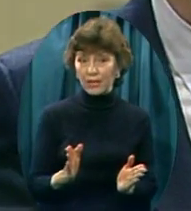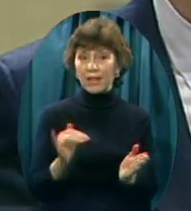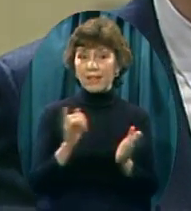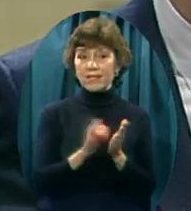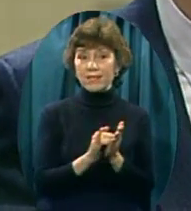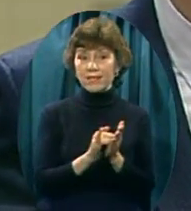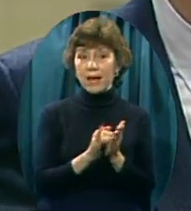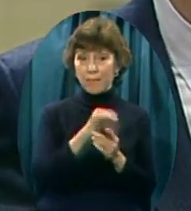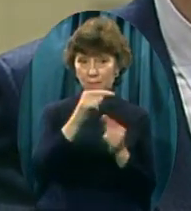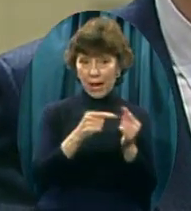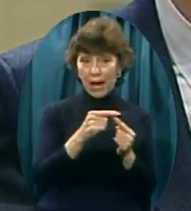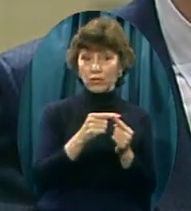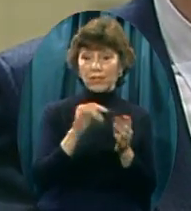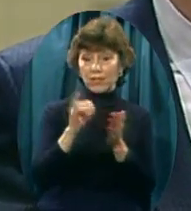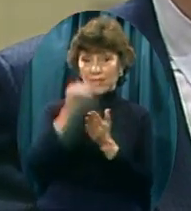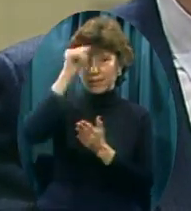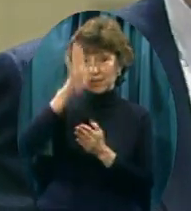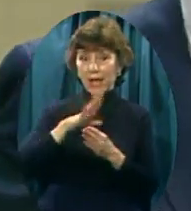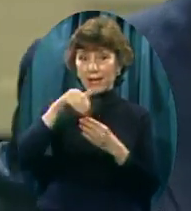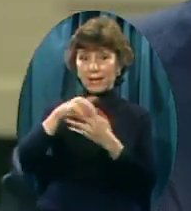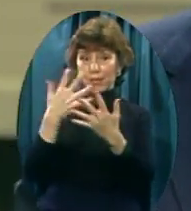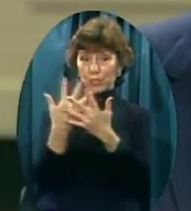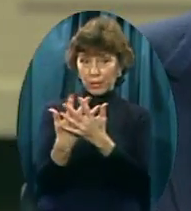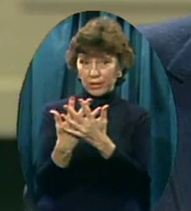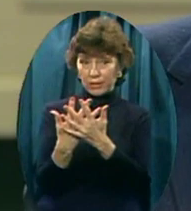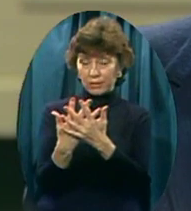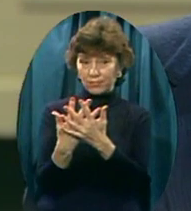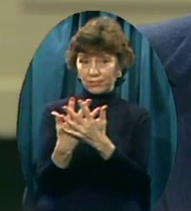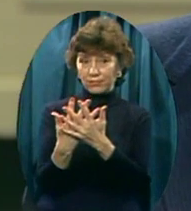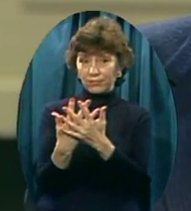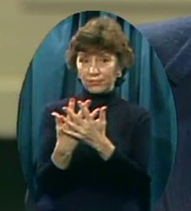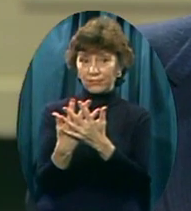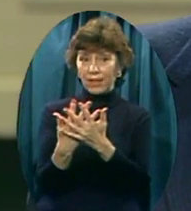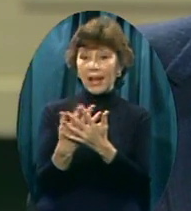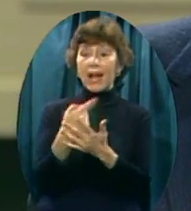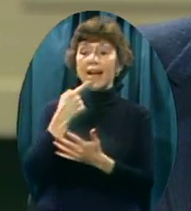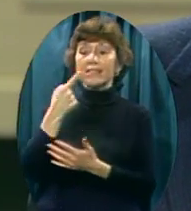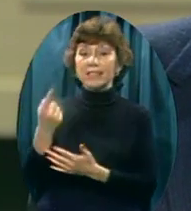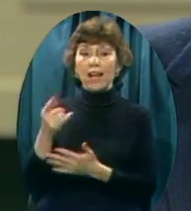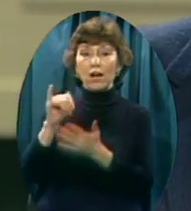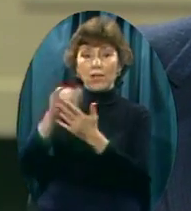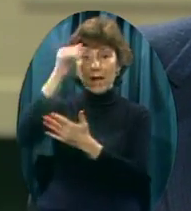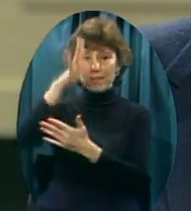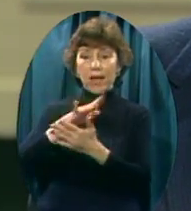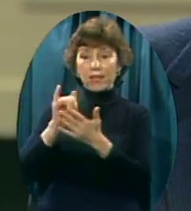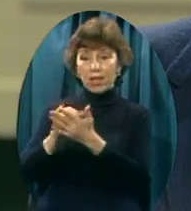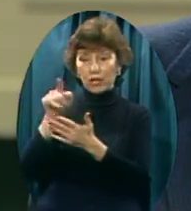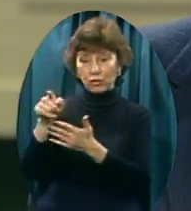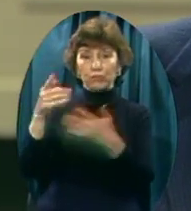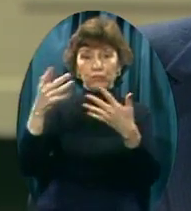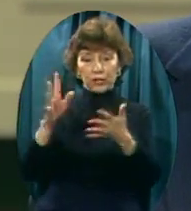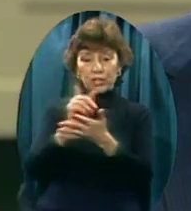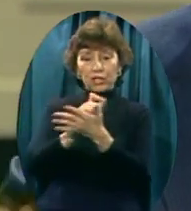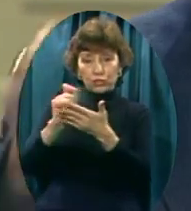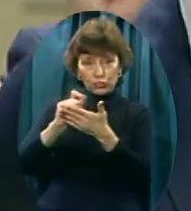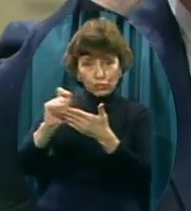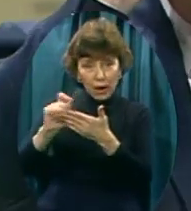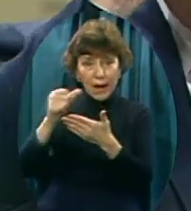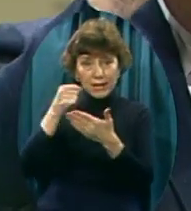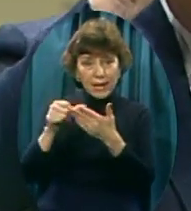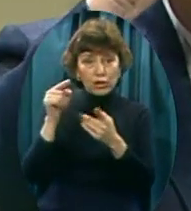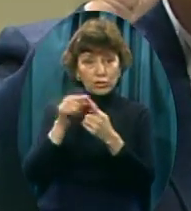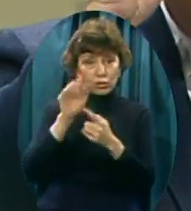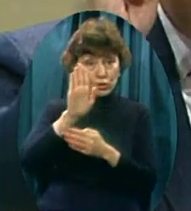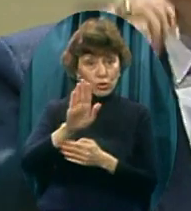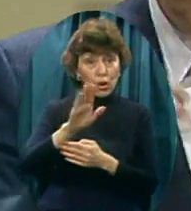Nations treatment Let them know In other countries That Christians Hang together Love one another And when one hurts We